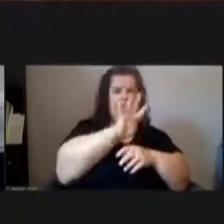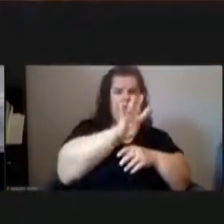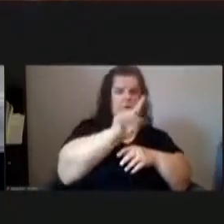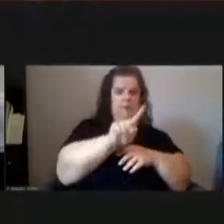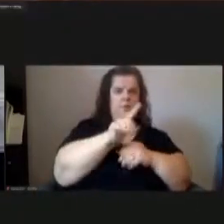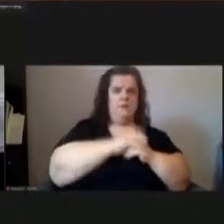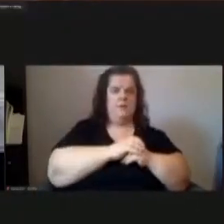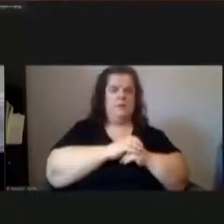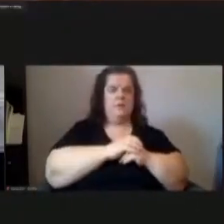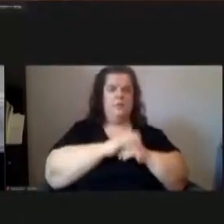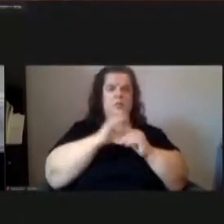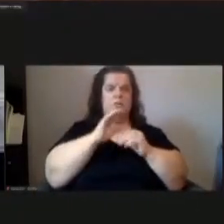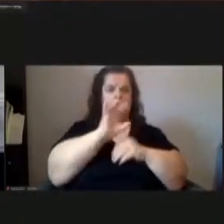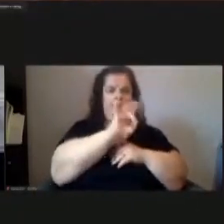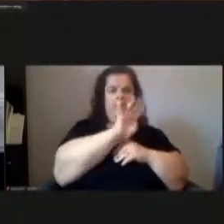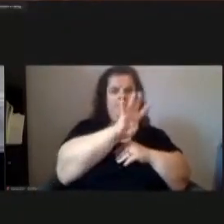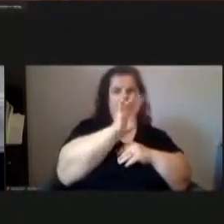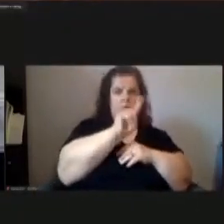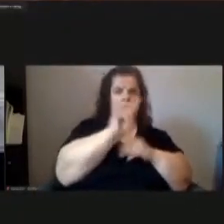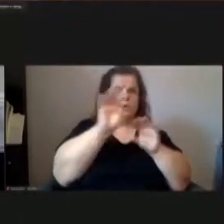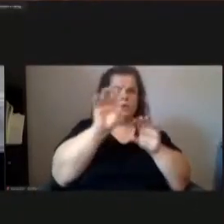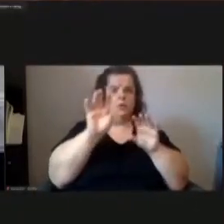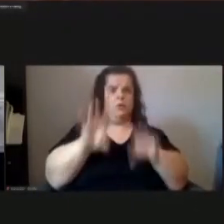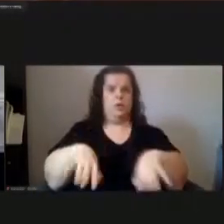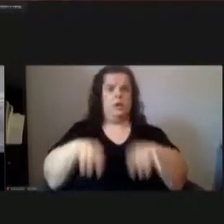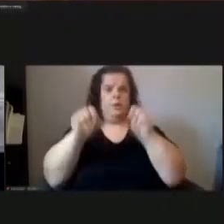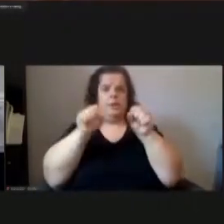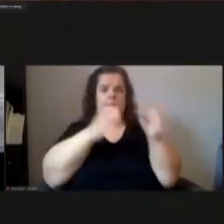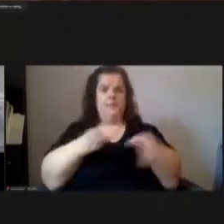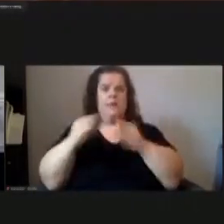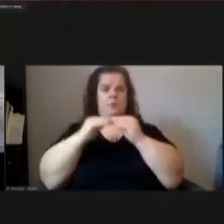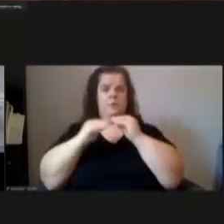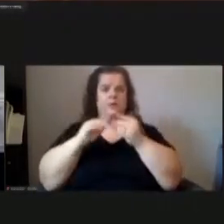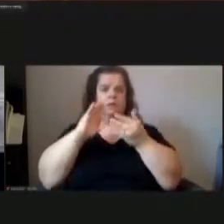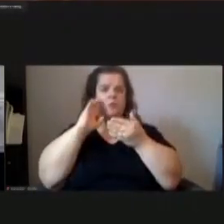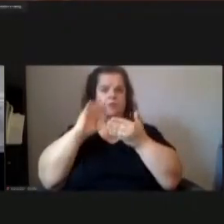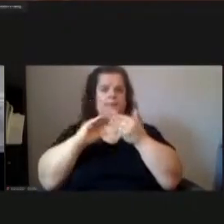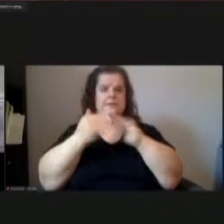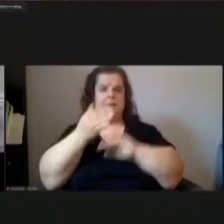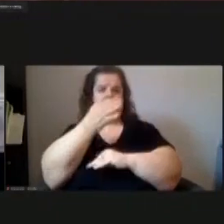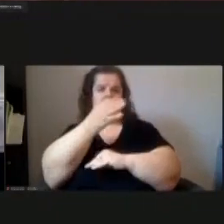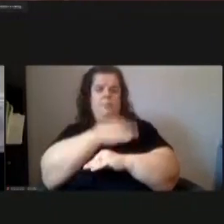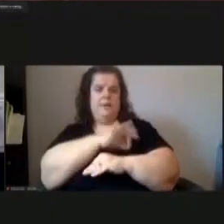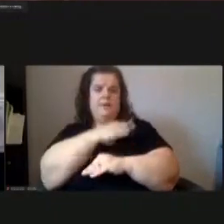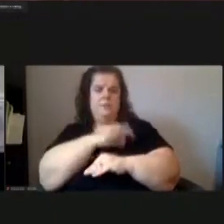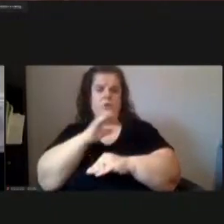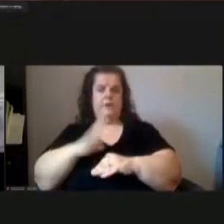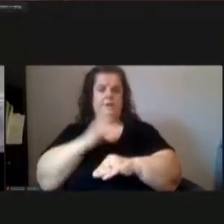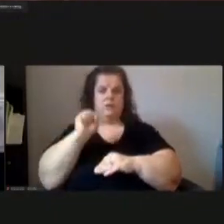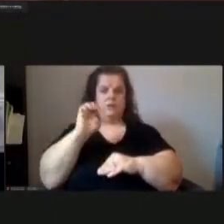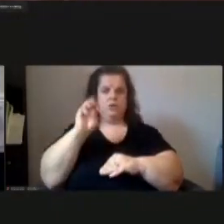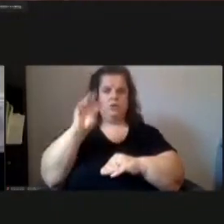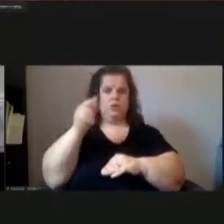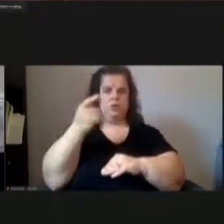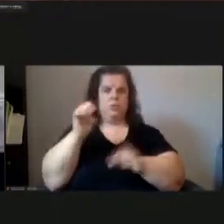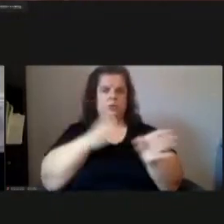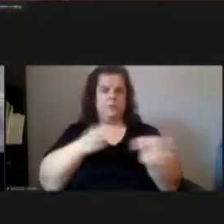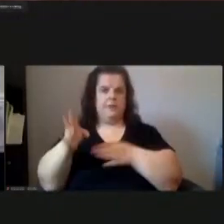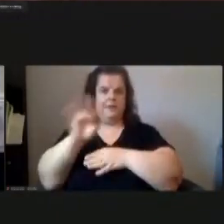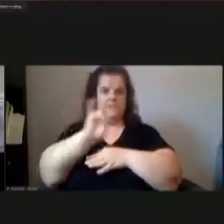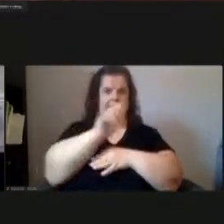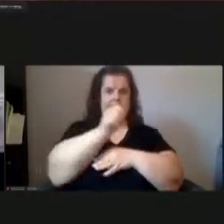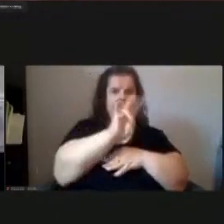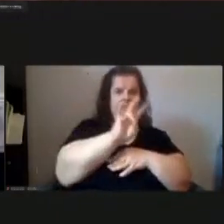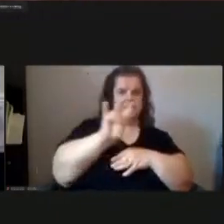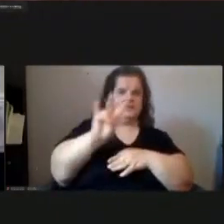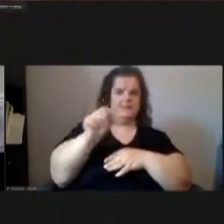bill 841 resolution adopting plan revision to the city of pittsburgh's official sewage facilities plan for 717 and